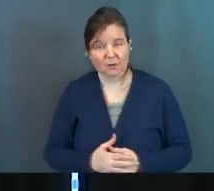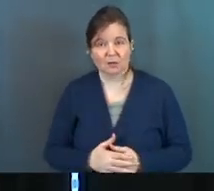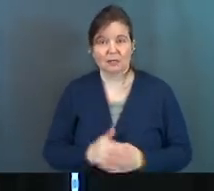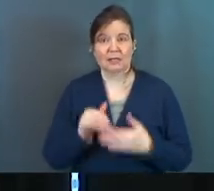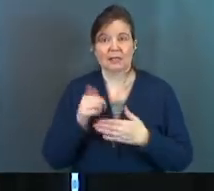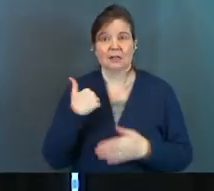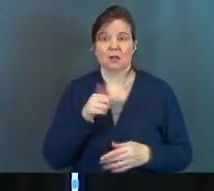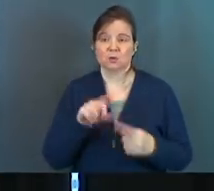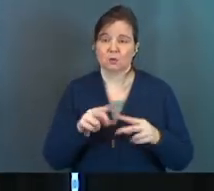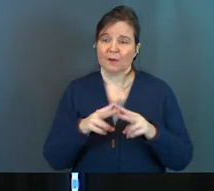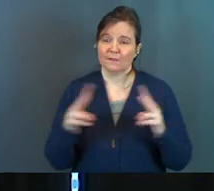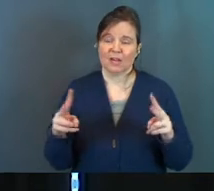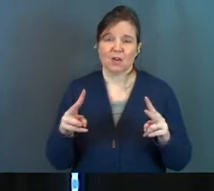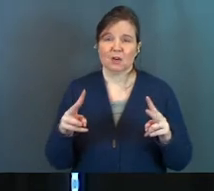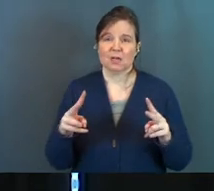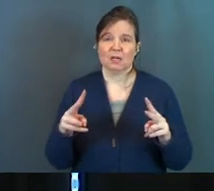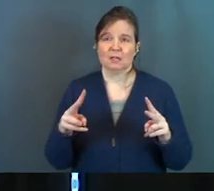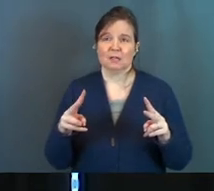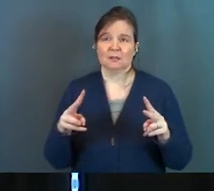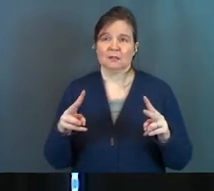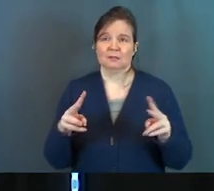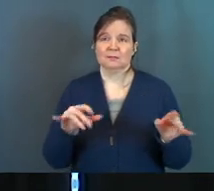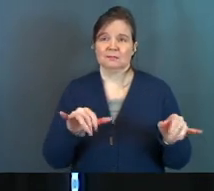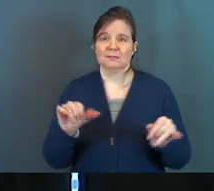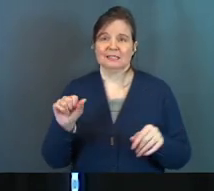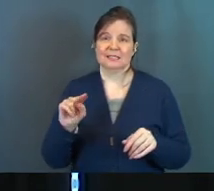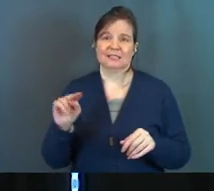He's leading us to a very sane prayer.